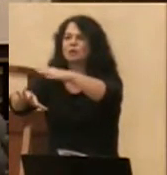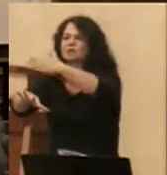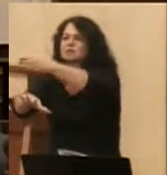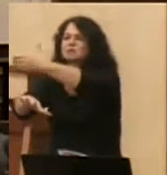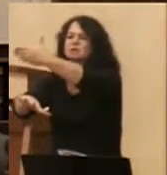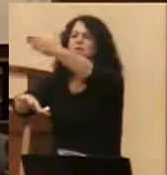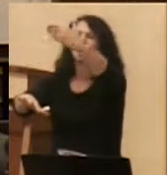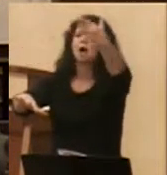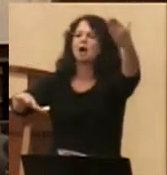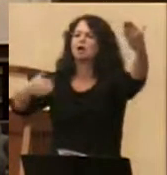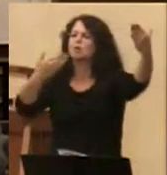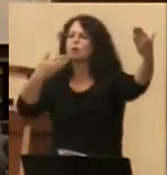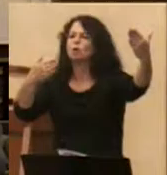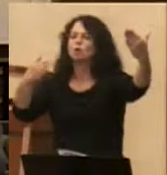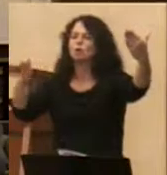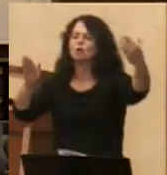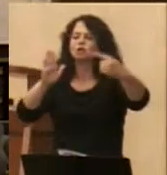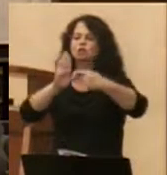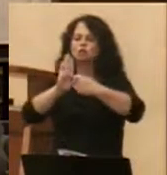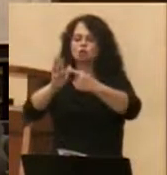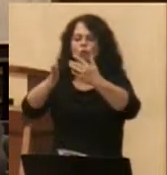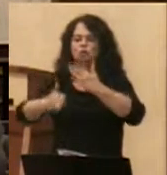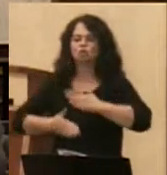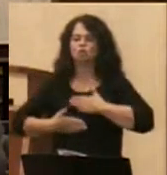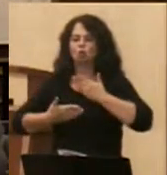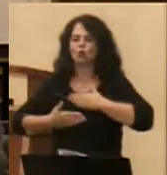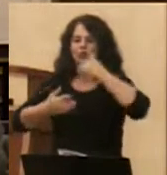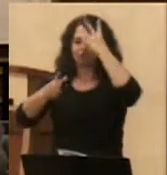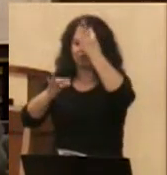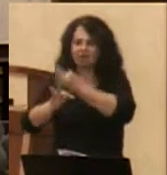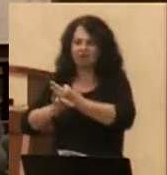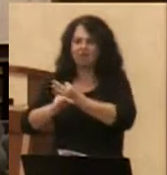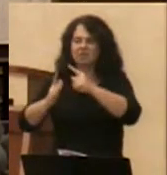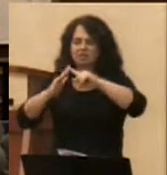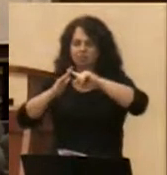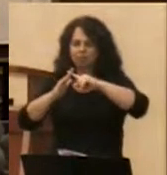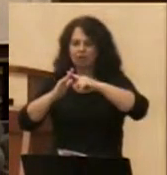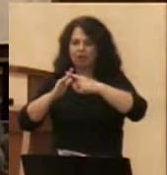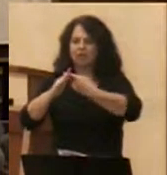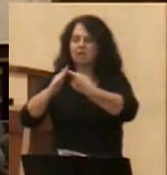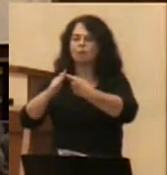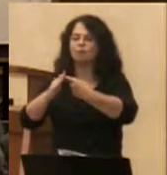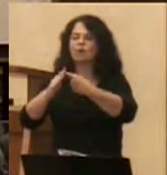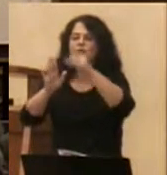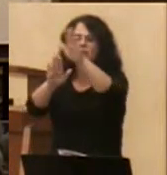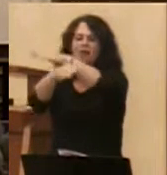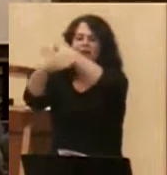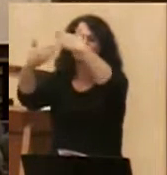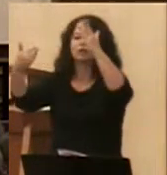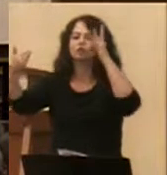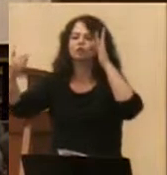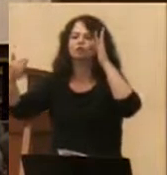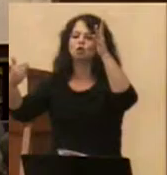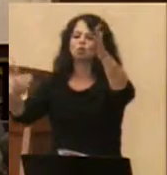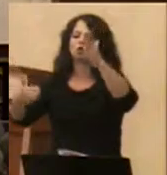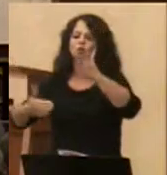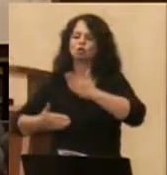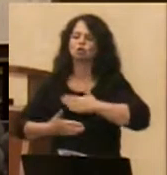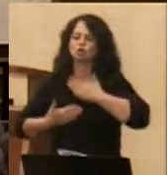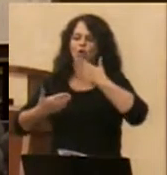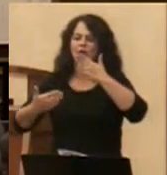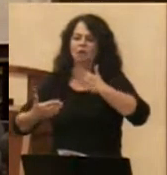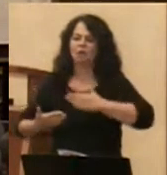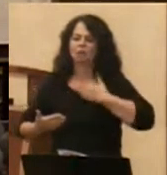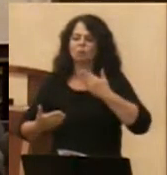joy in spirit and faith is the beginning of the heavenly future joy which begins already but is grasped in a